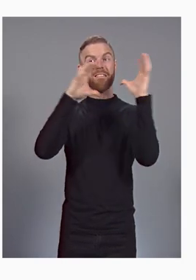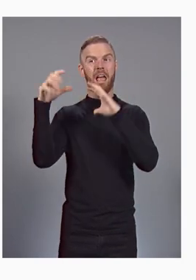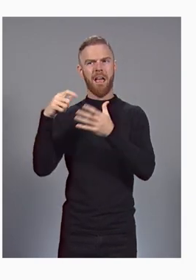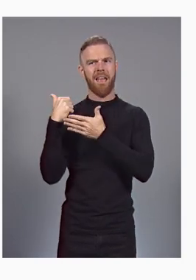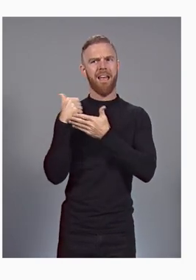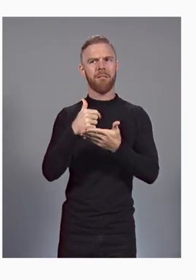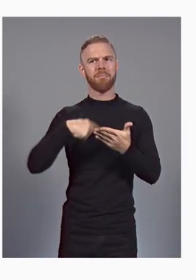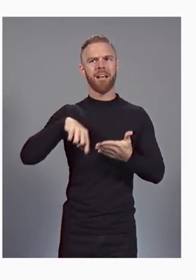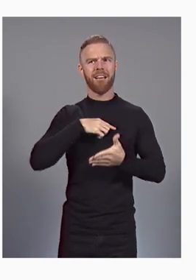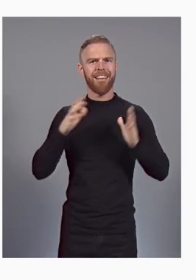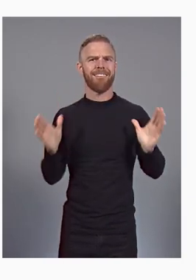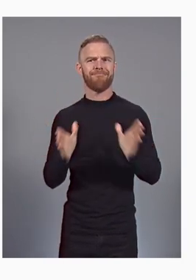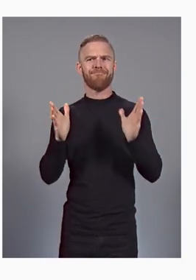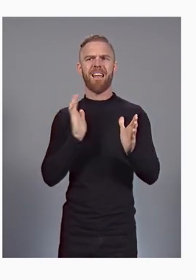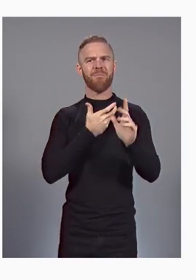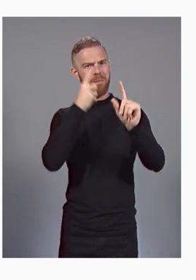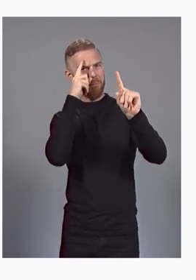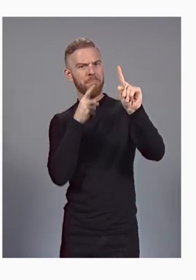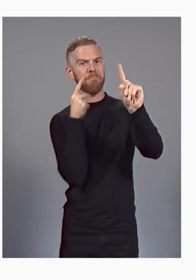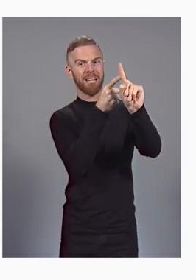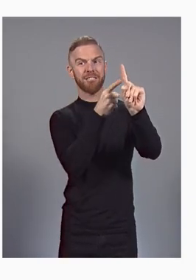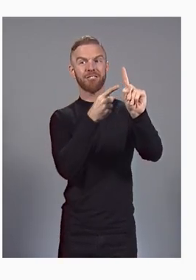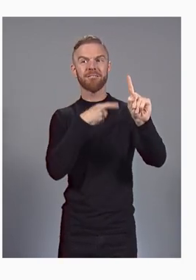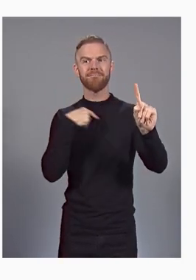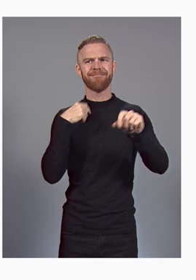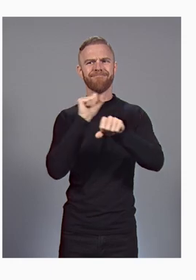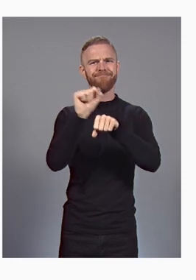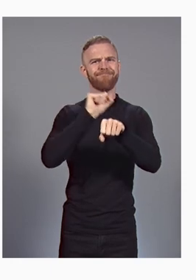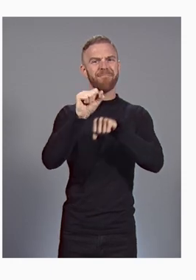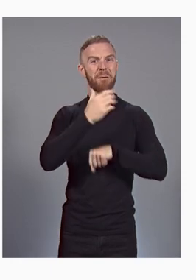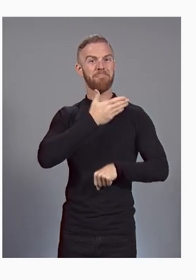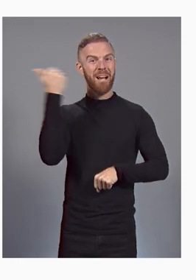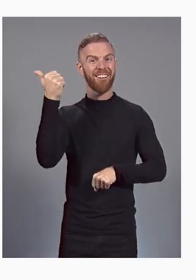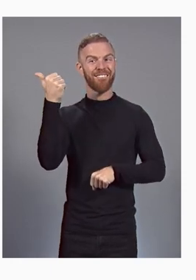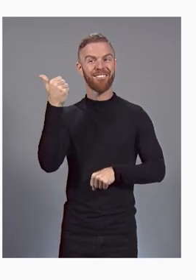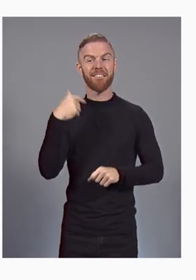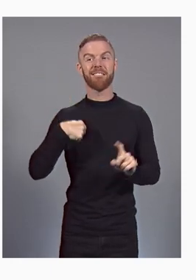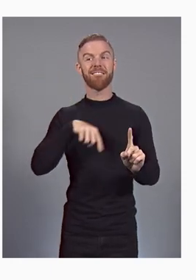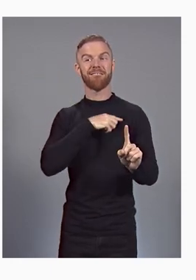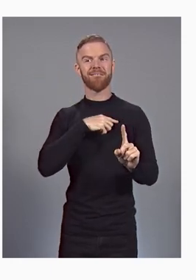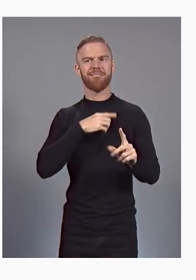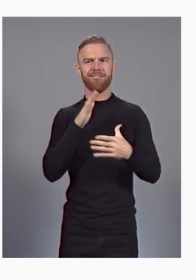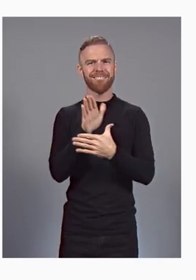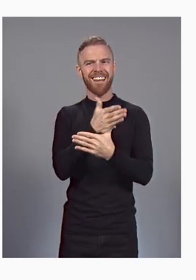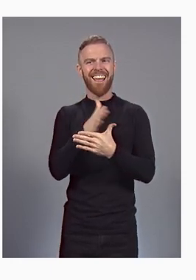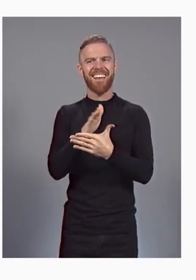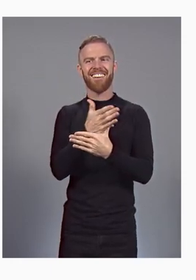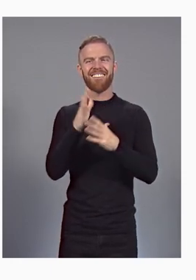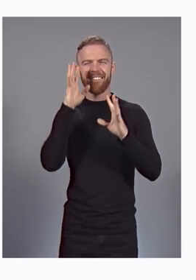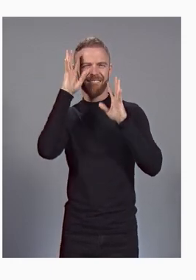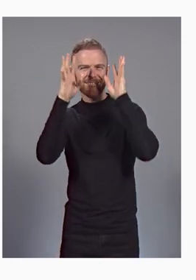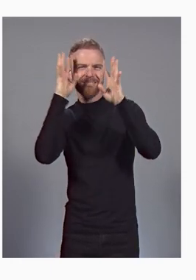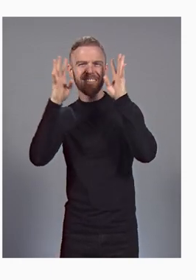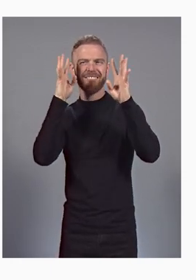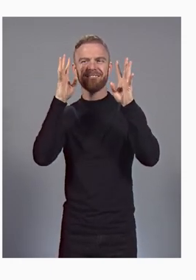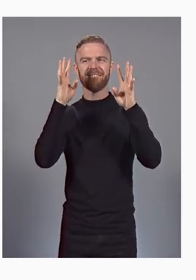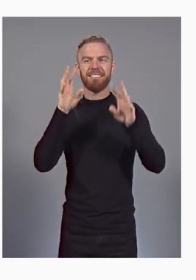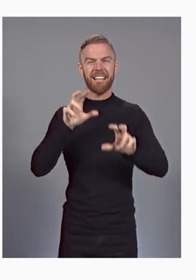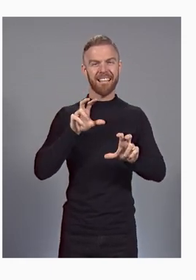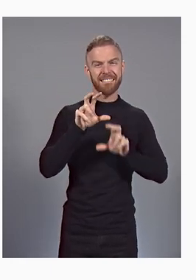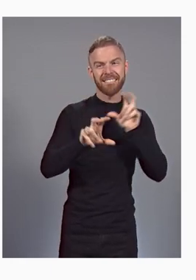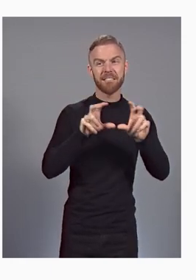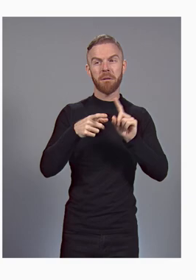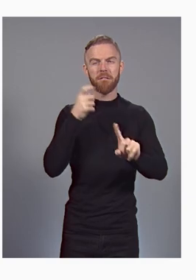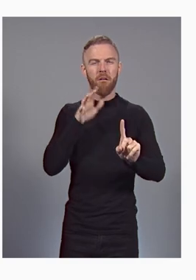work better. It's what enables us to share innovation and investment from across Google with